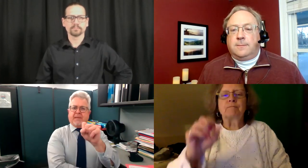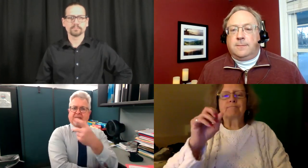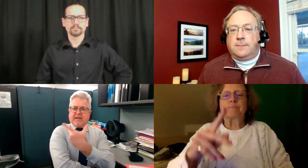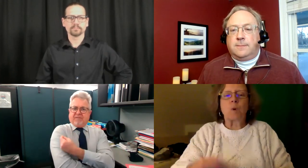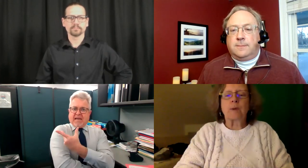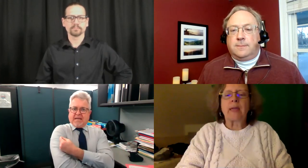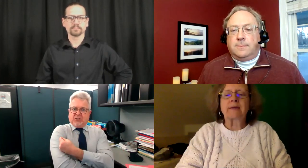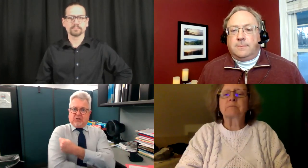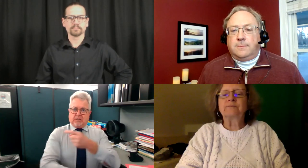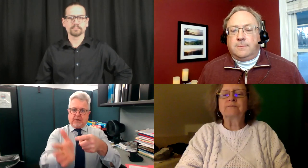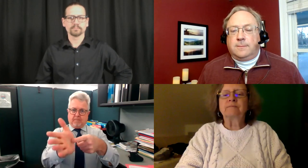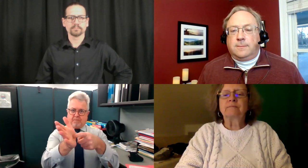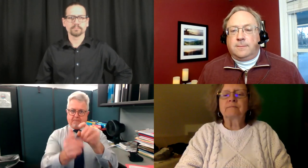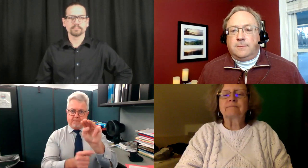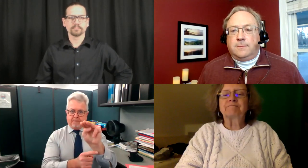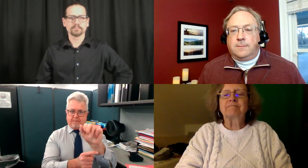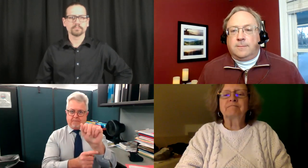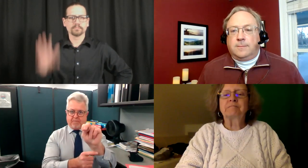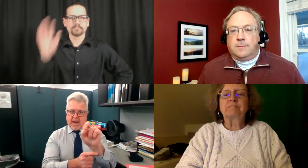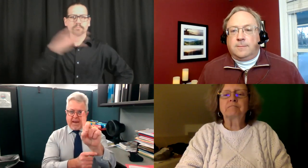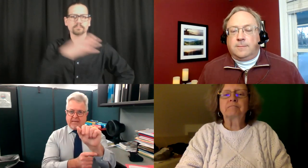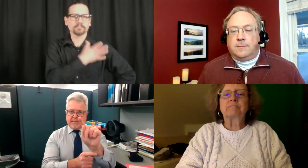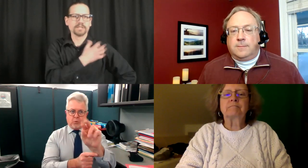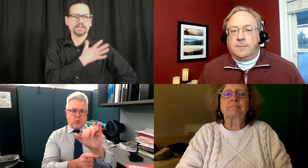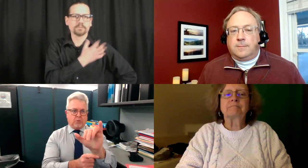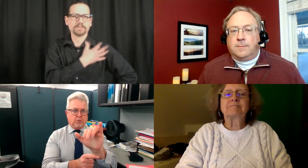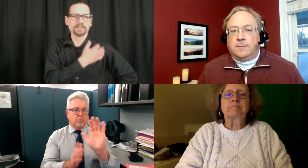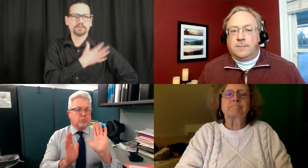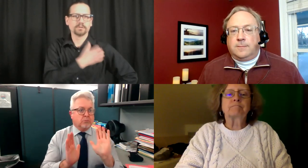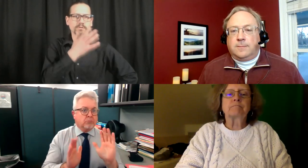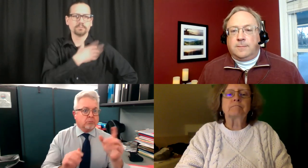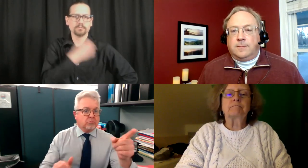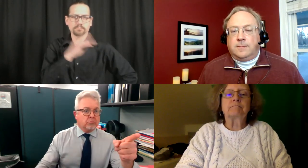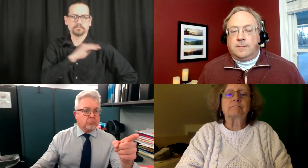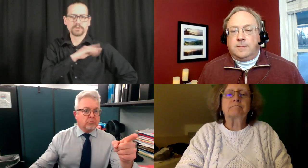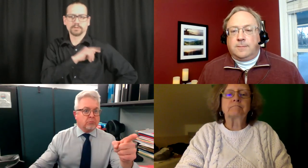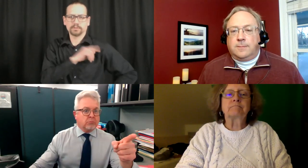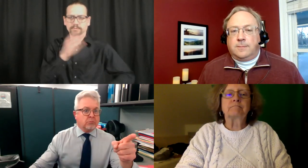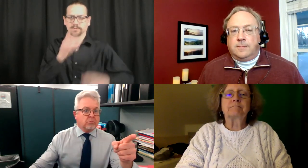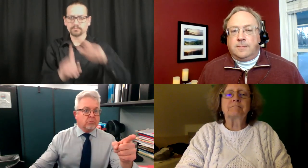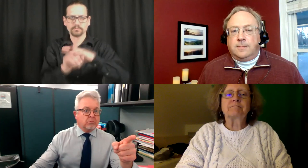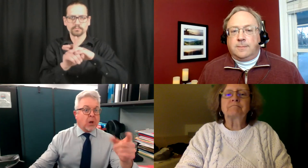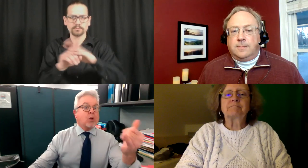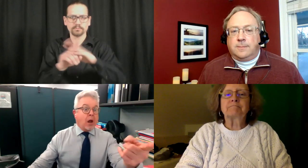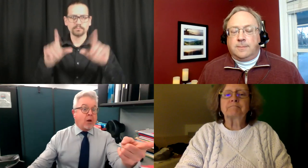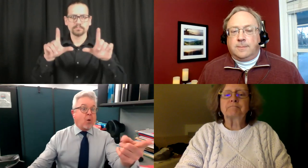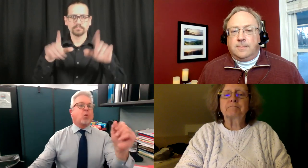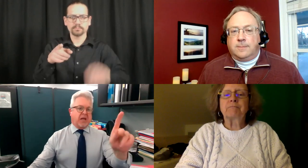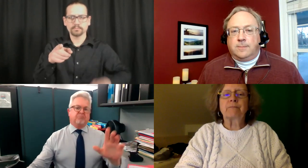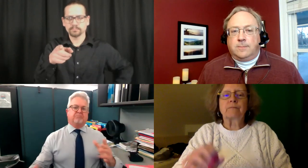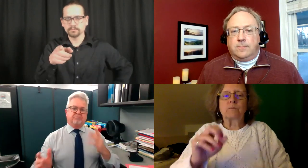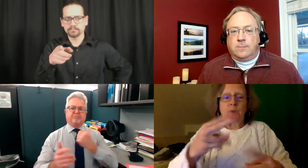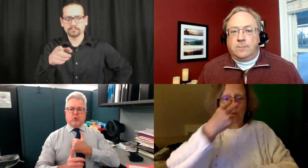I'm going to say, is the vaccine mandatory? Mike, Mary just showed up.